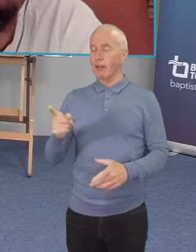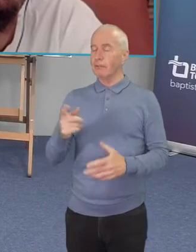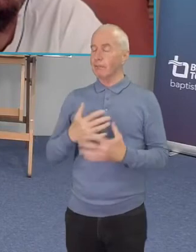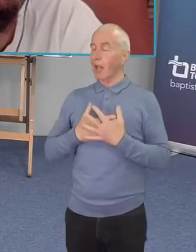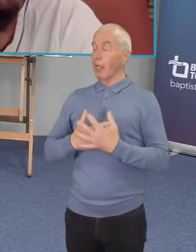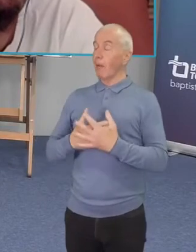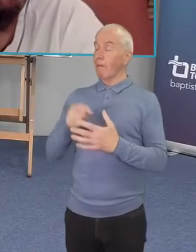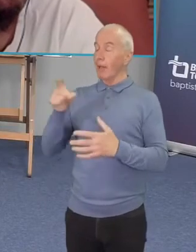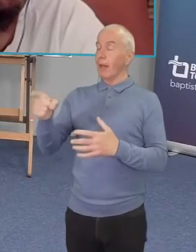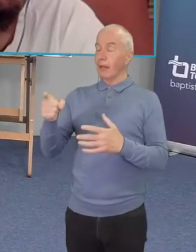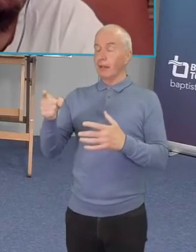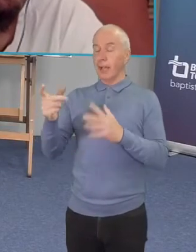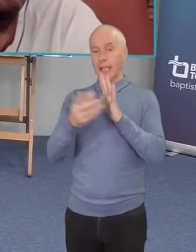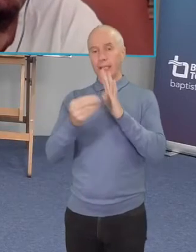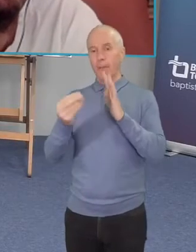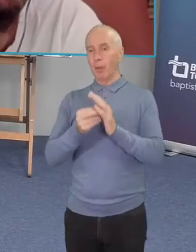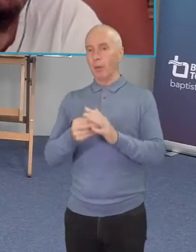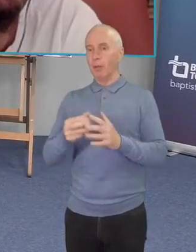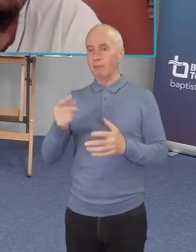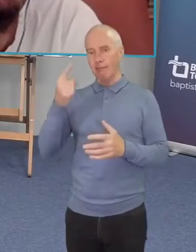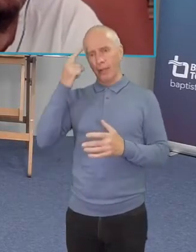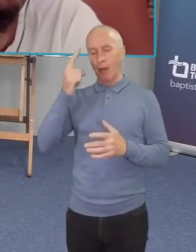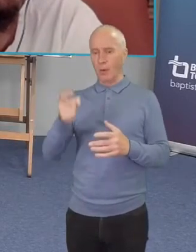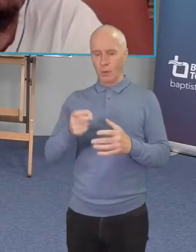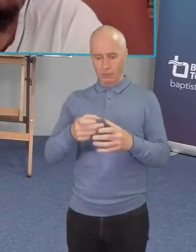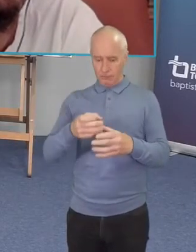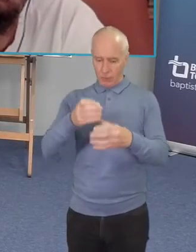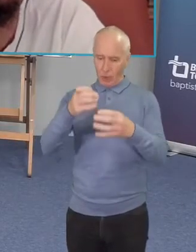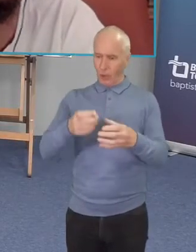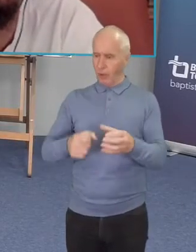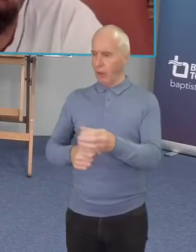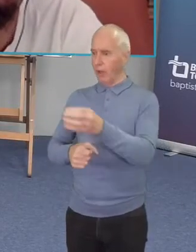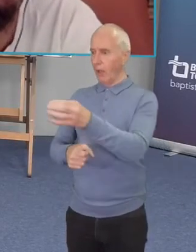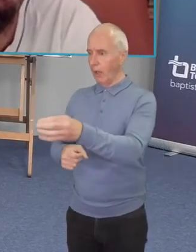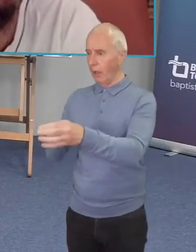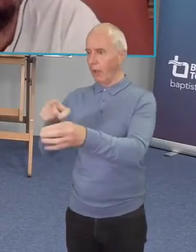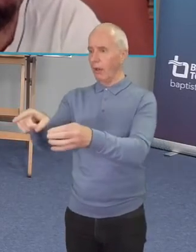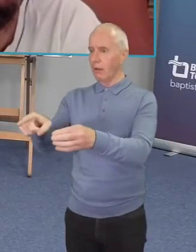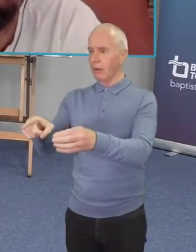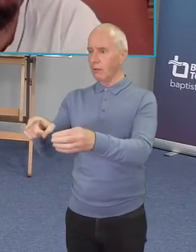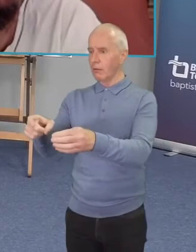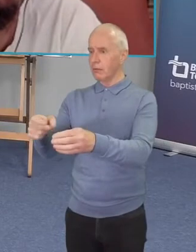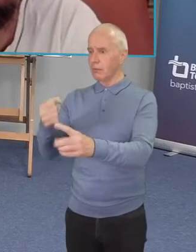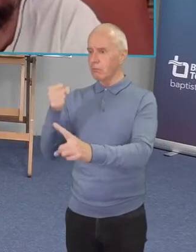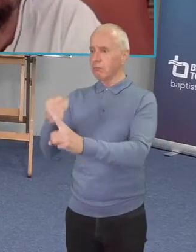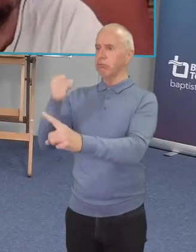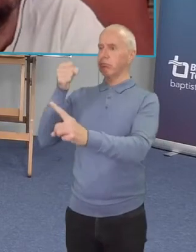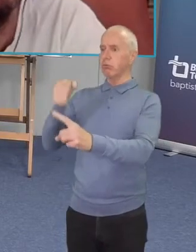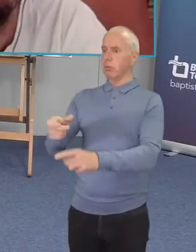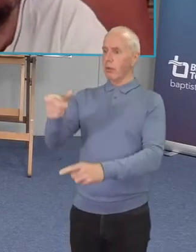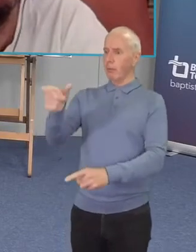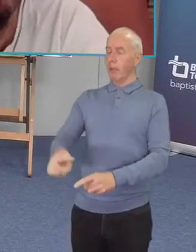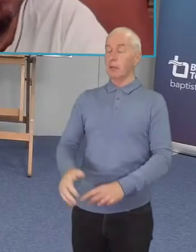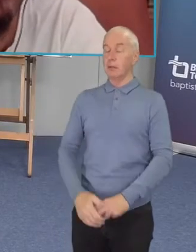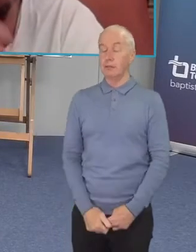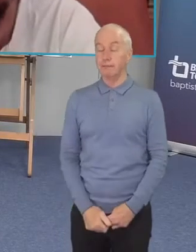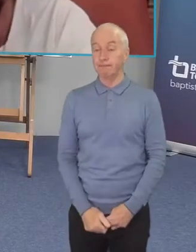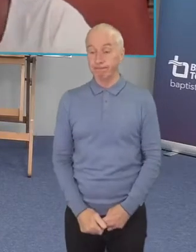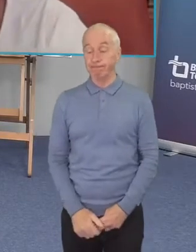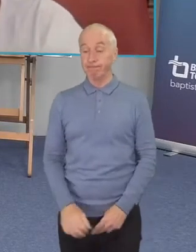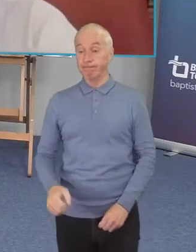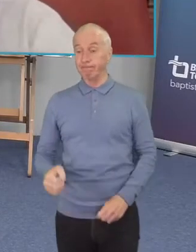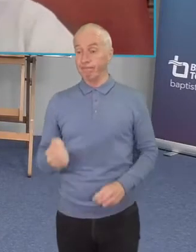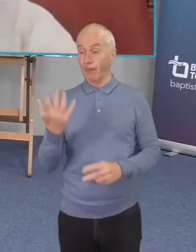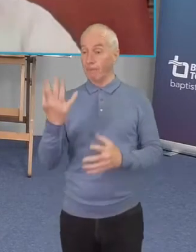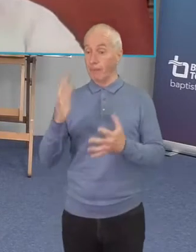and i can imagine how powerful it was handing over those jars um we're coming into our last five minutes so let me just say if you're watching